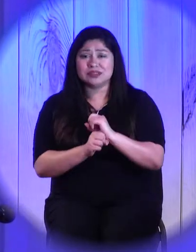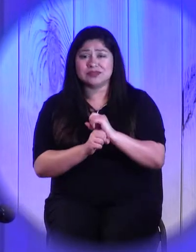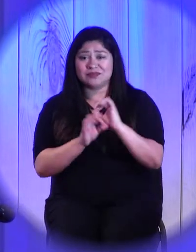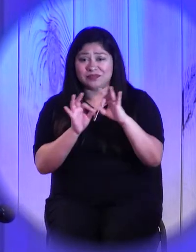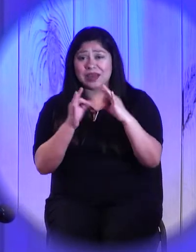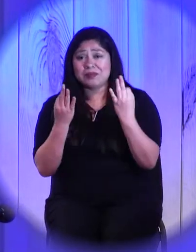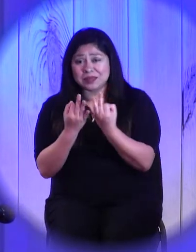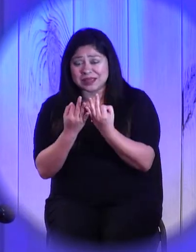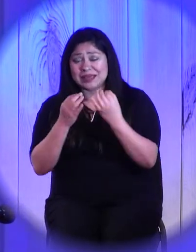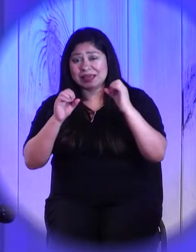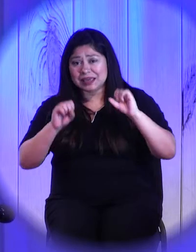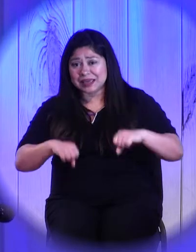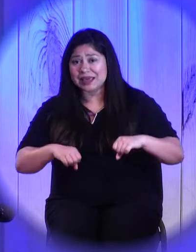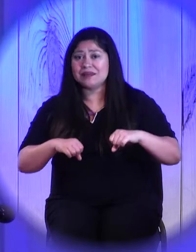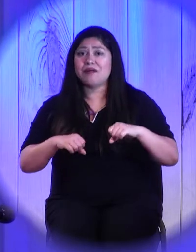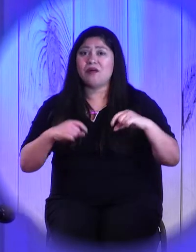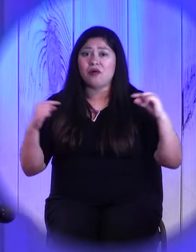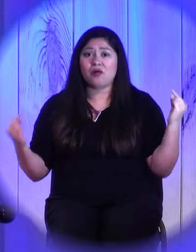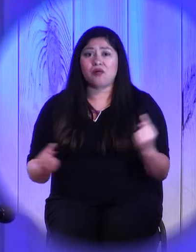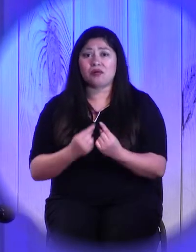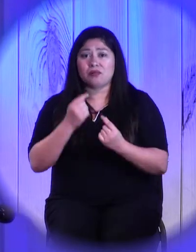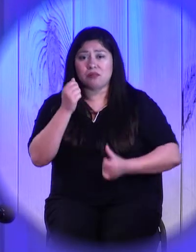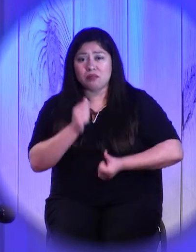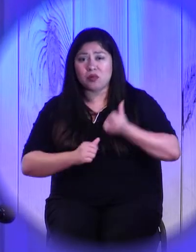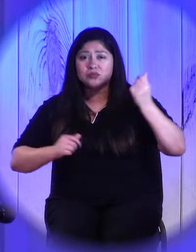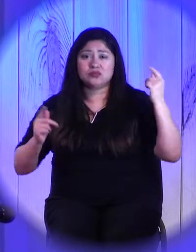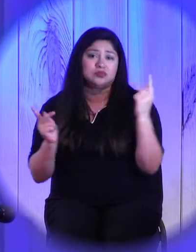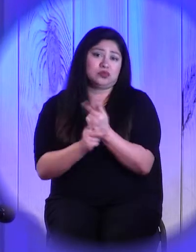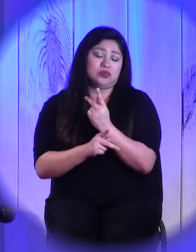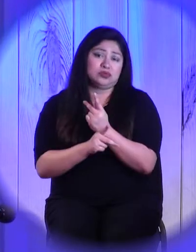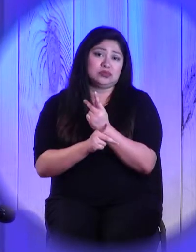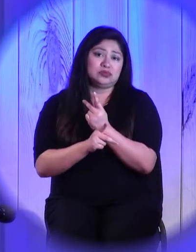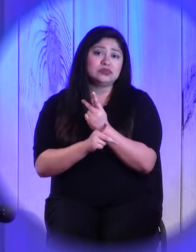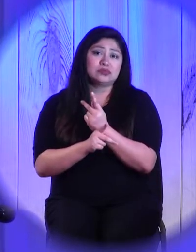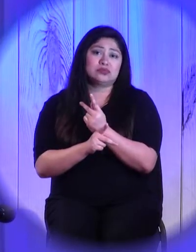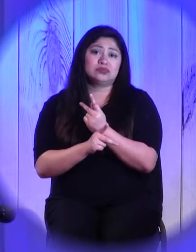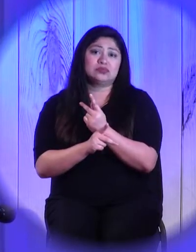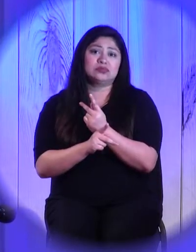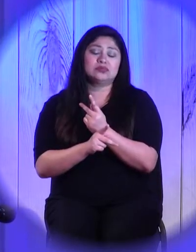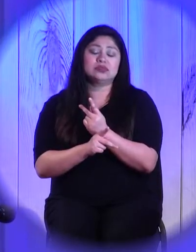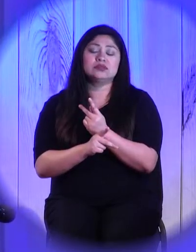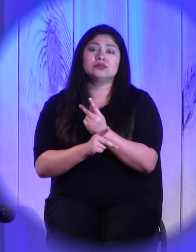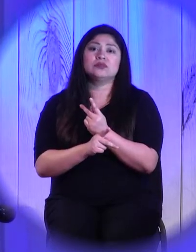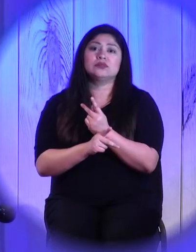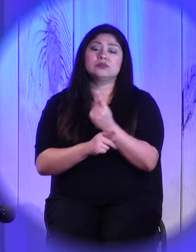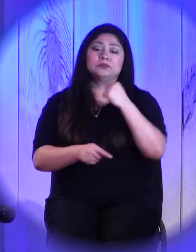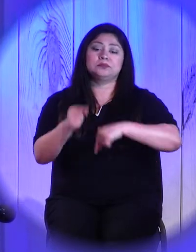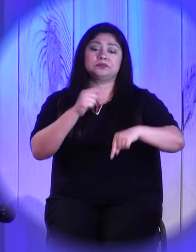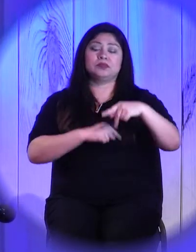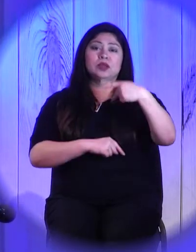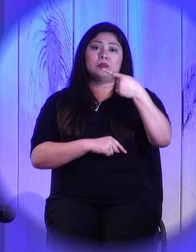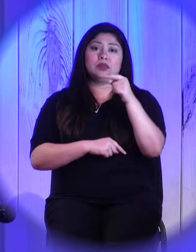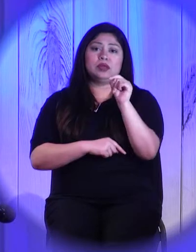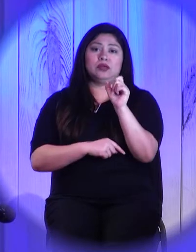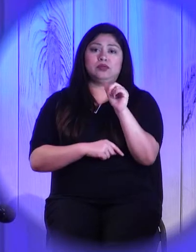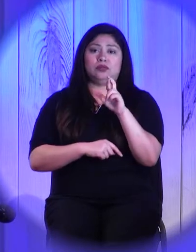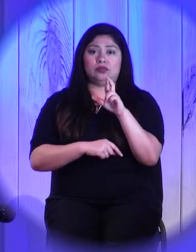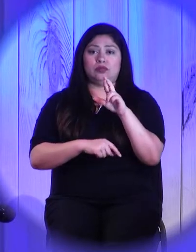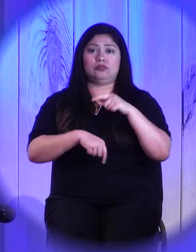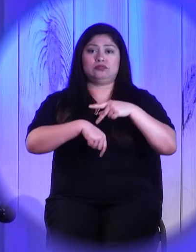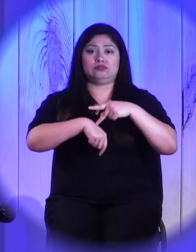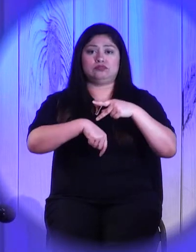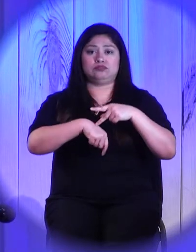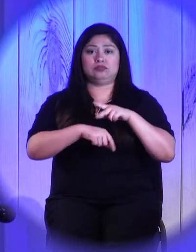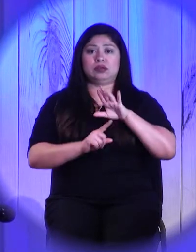which brings us back to Peter's question. How many times should I forgive my brother or